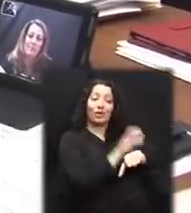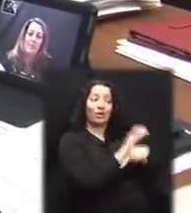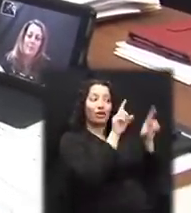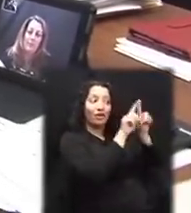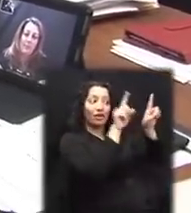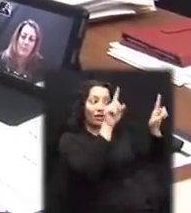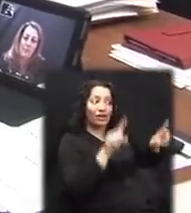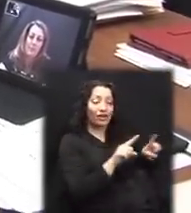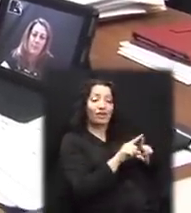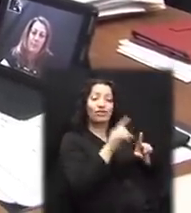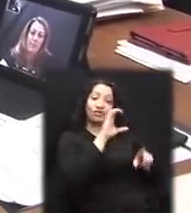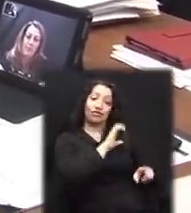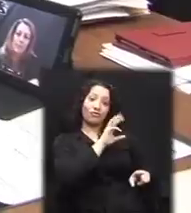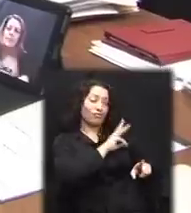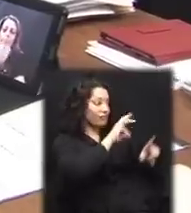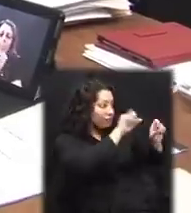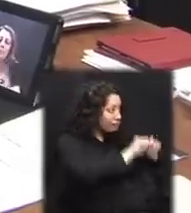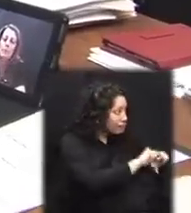his computer.